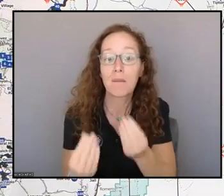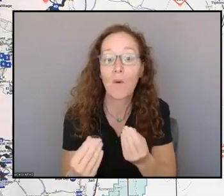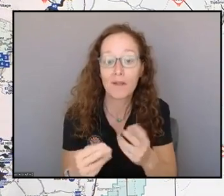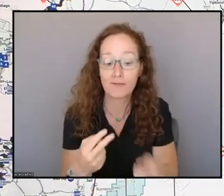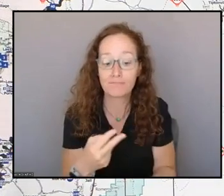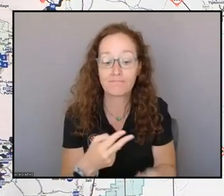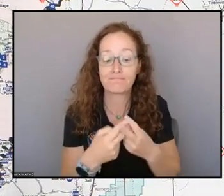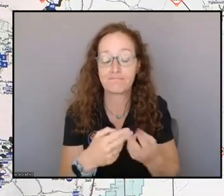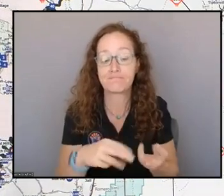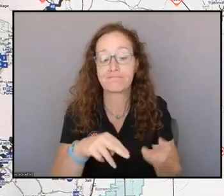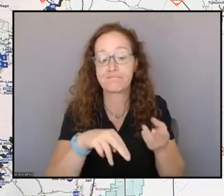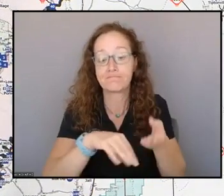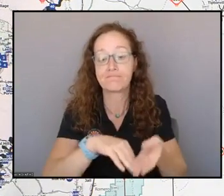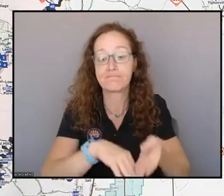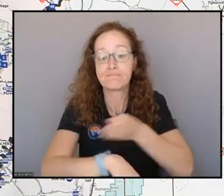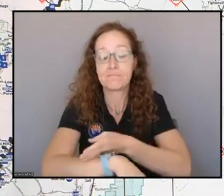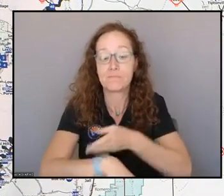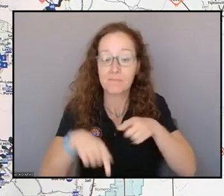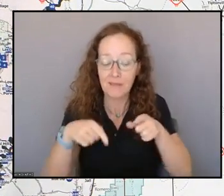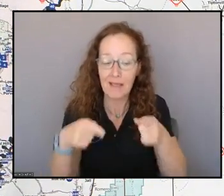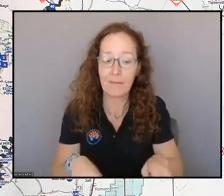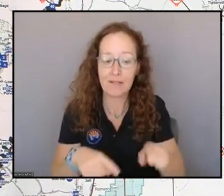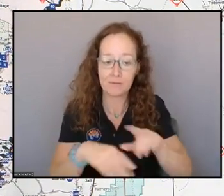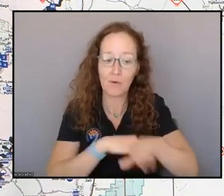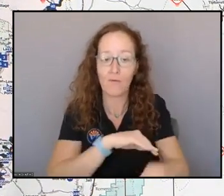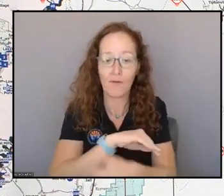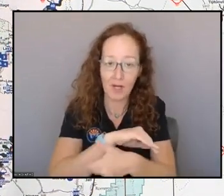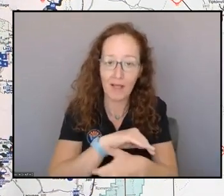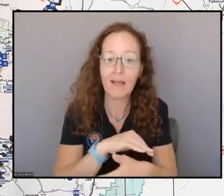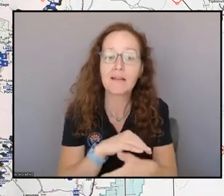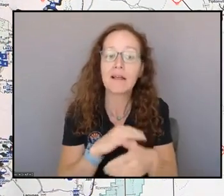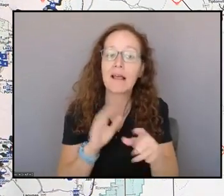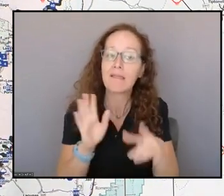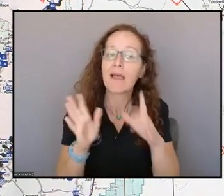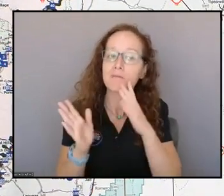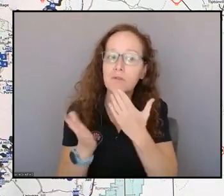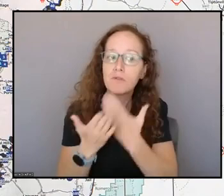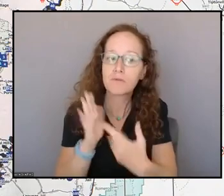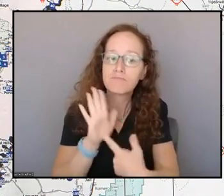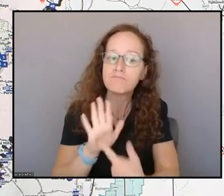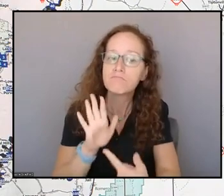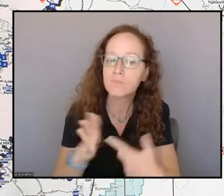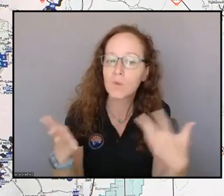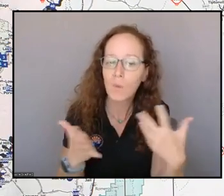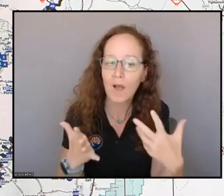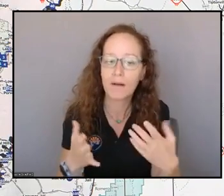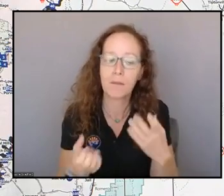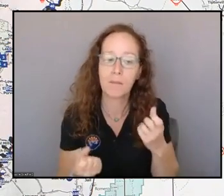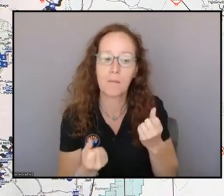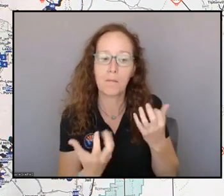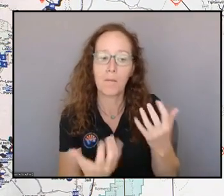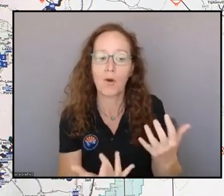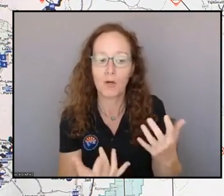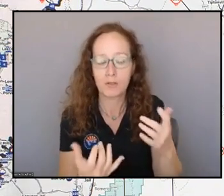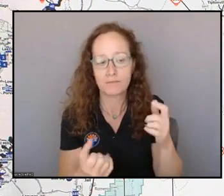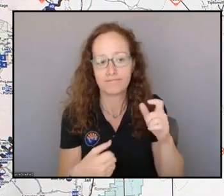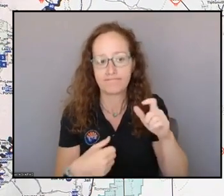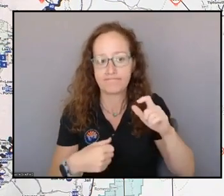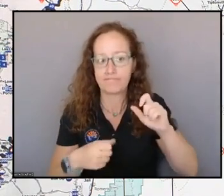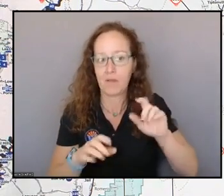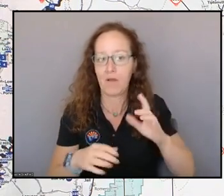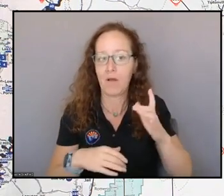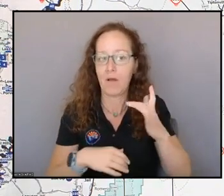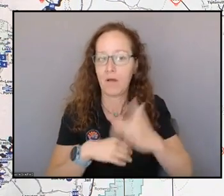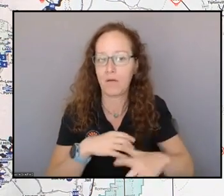And it's a good indicator of things like the burn window and whatnot as we go into the afternoon hours. So